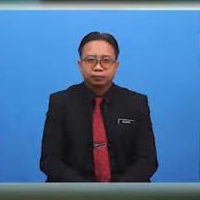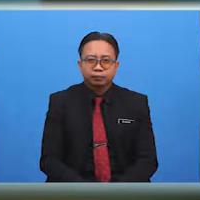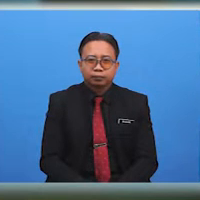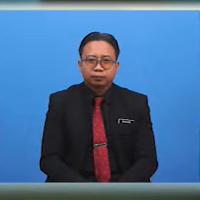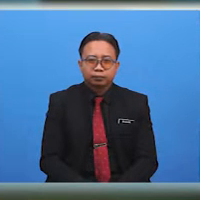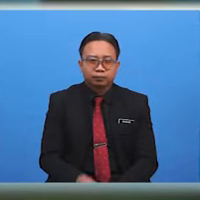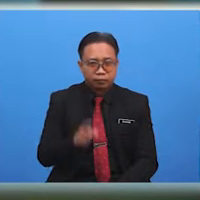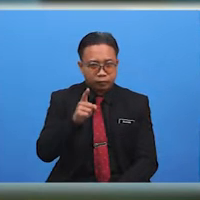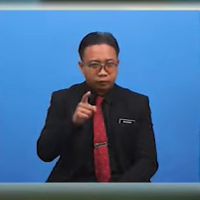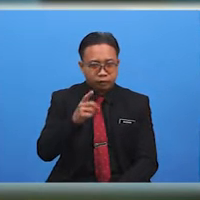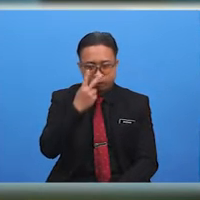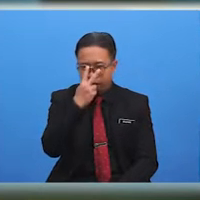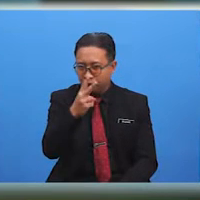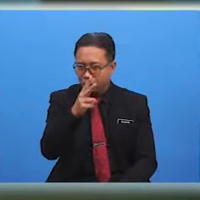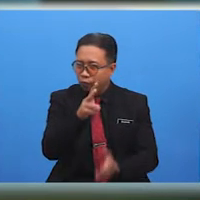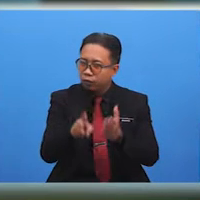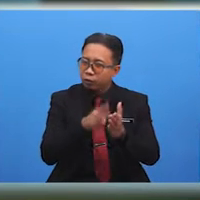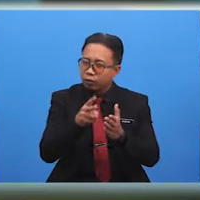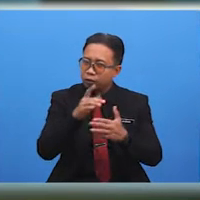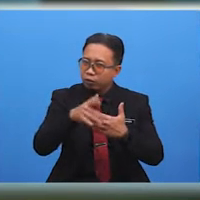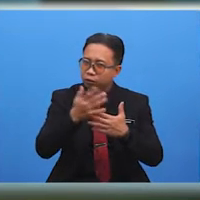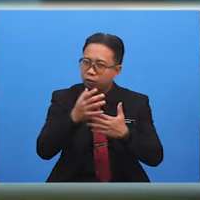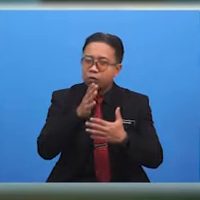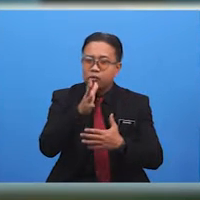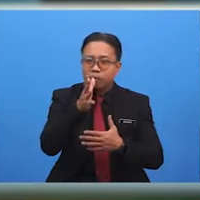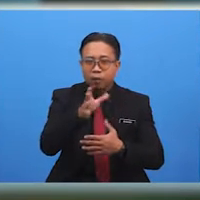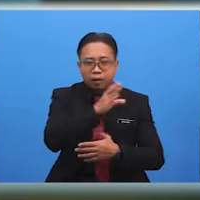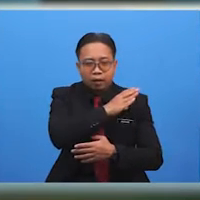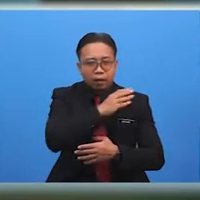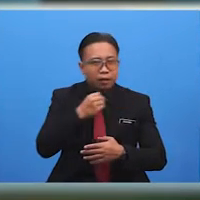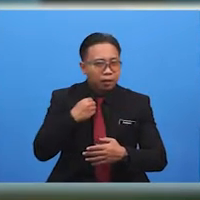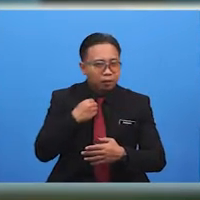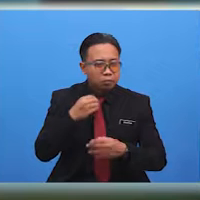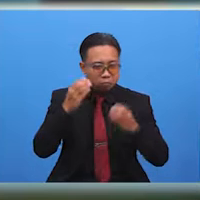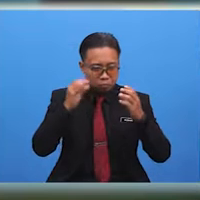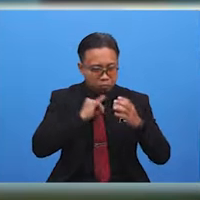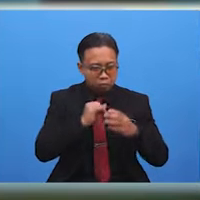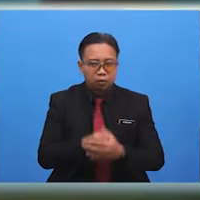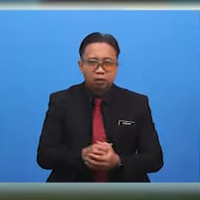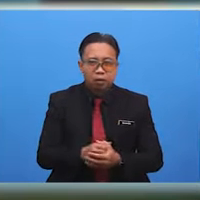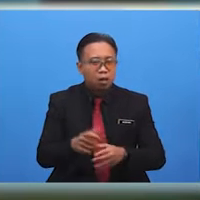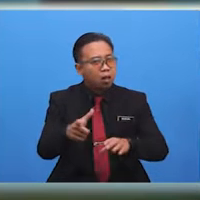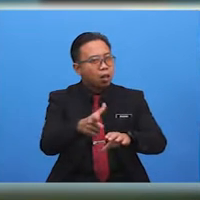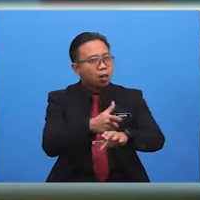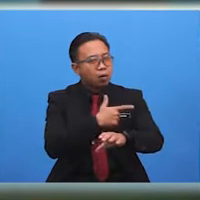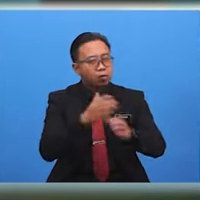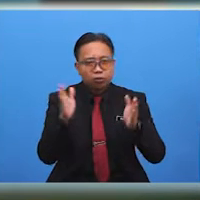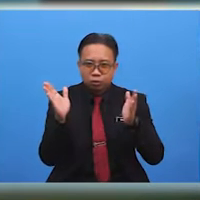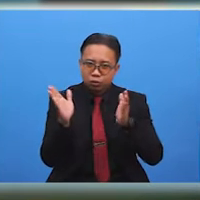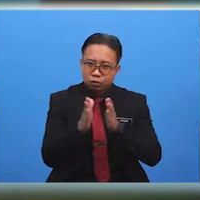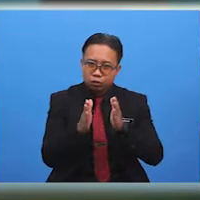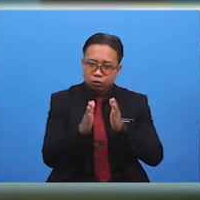You have just watched a video call between Opa and I. Did you hear the long and short